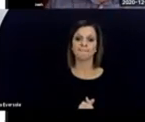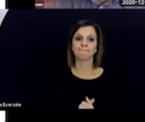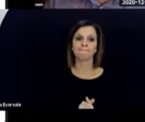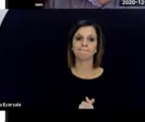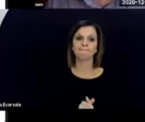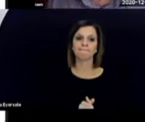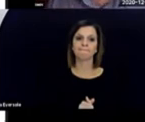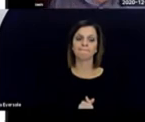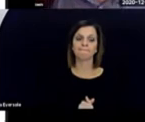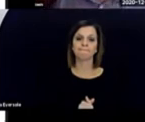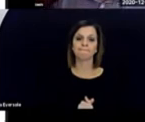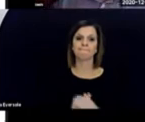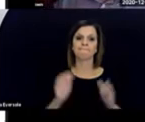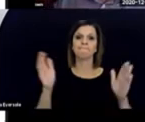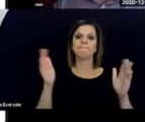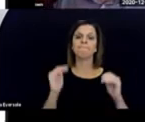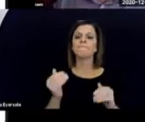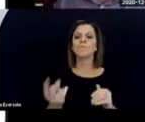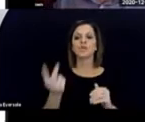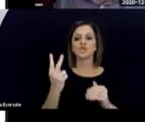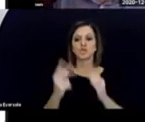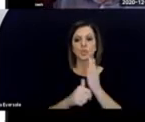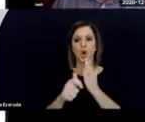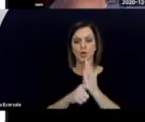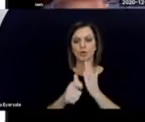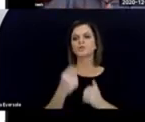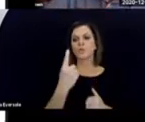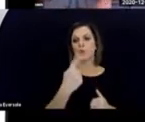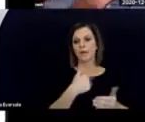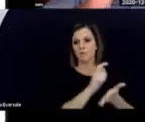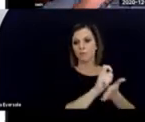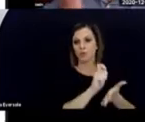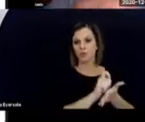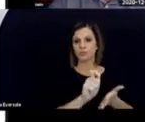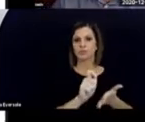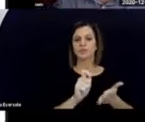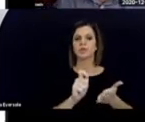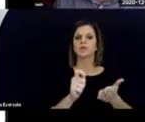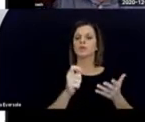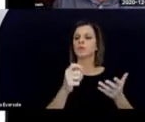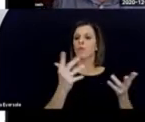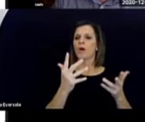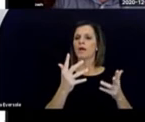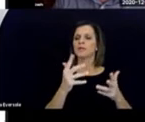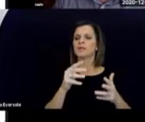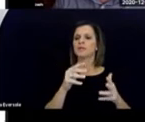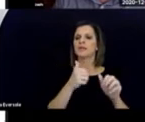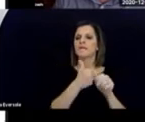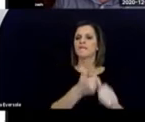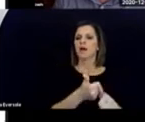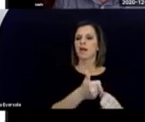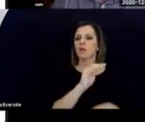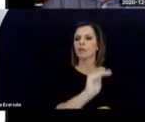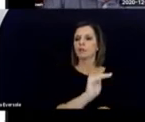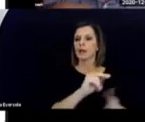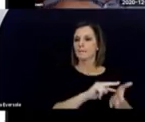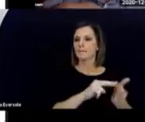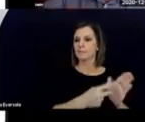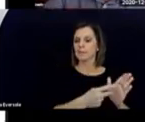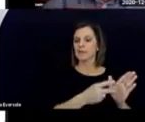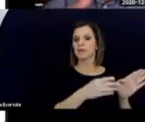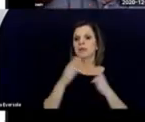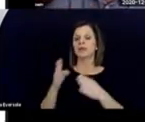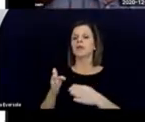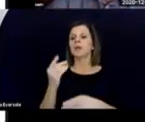And then two articles, one by me, What Does Follow the Child Mean?, and